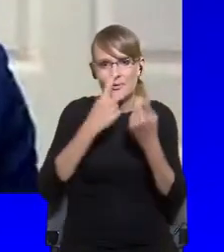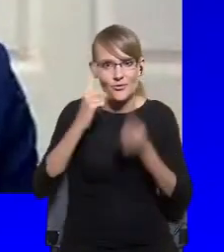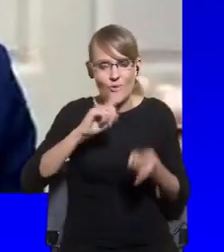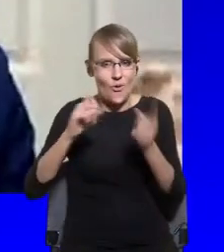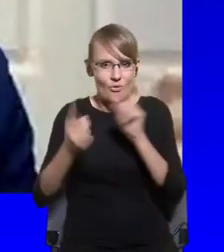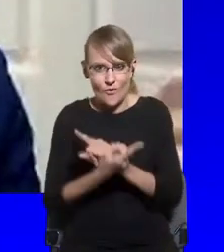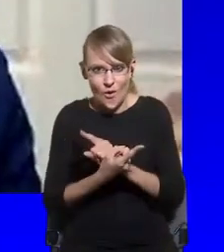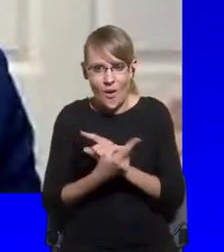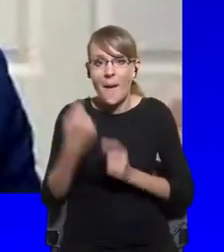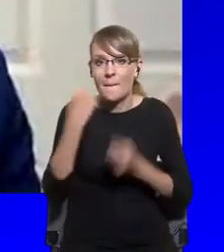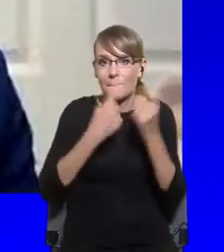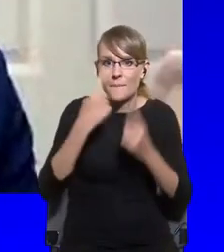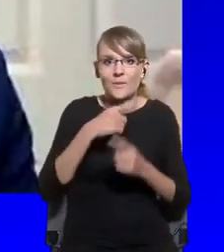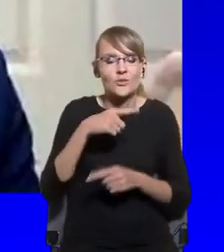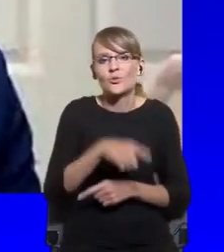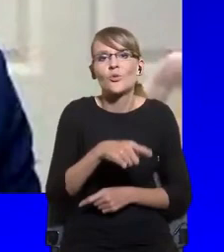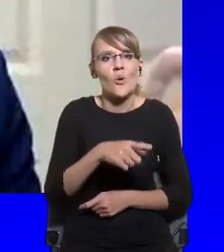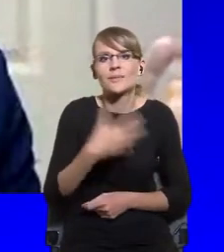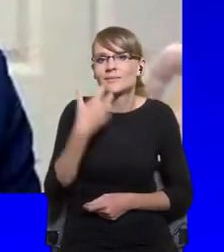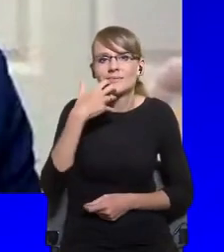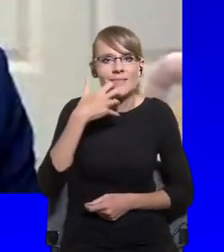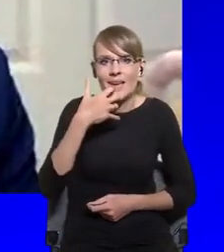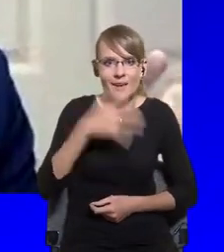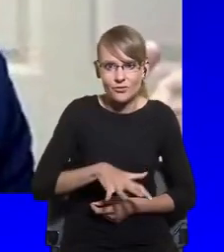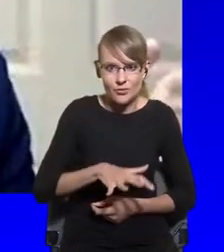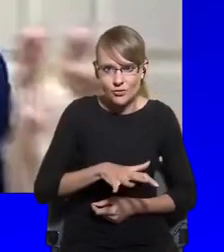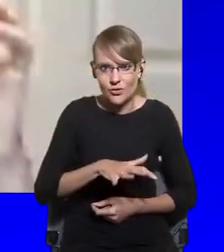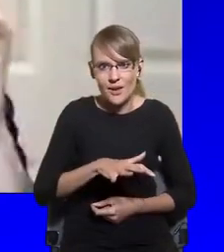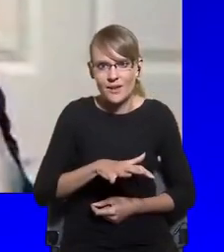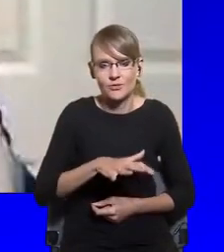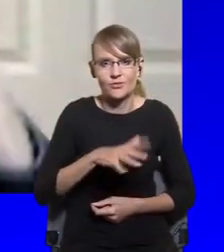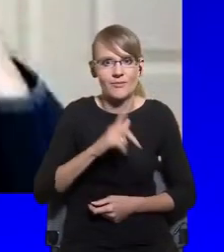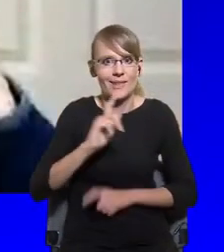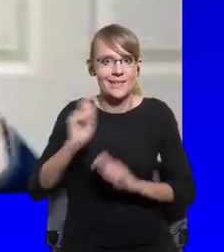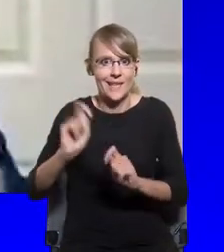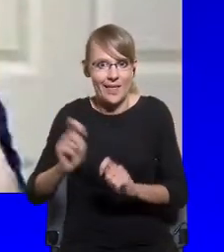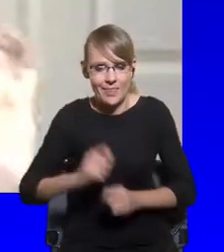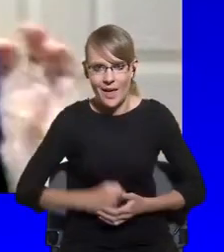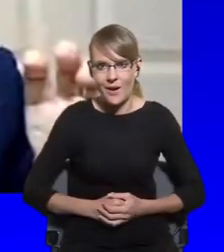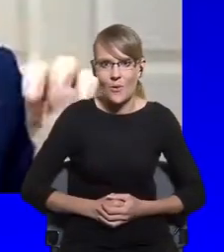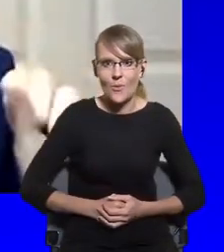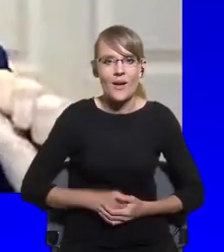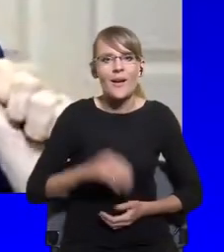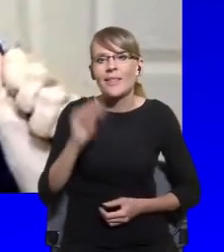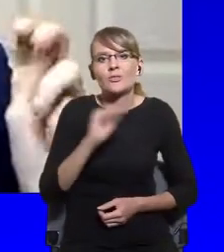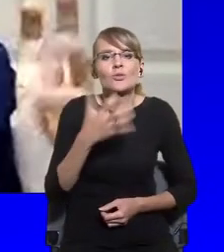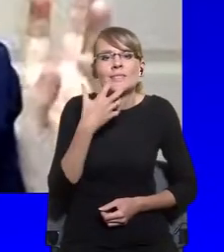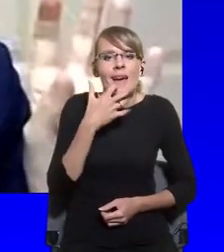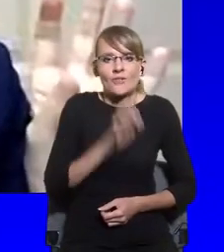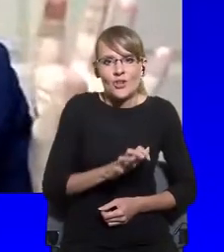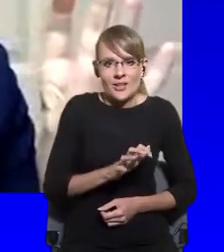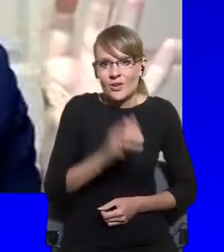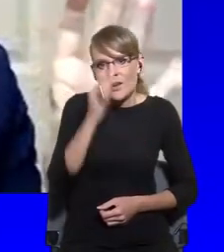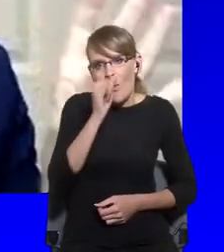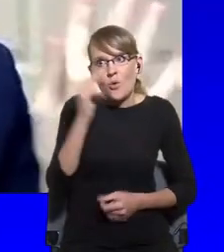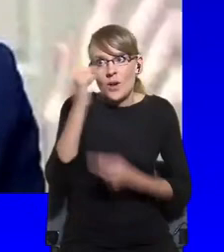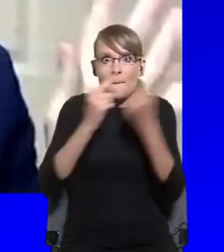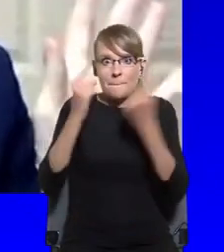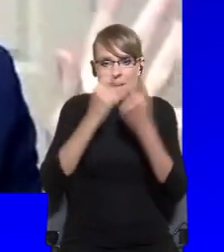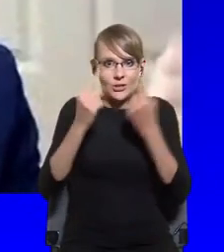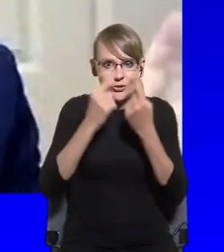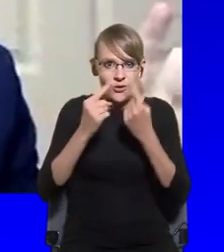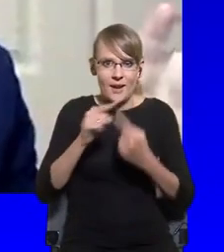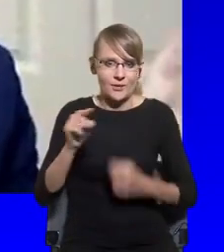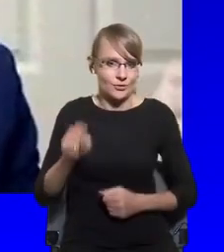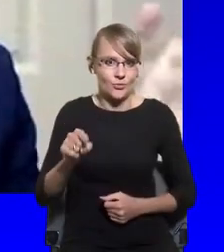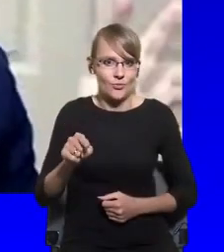to be thinking about that. But I think